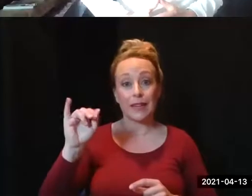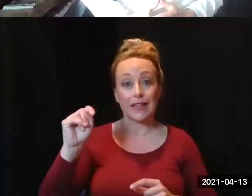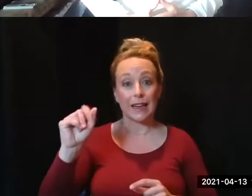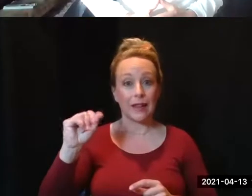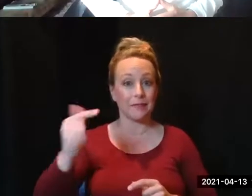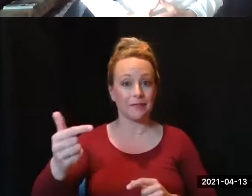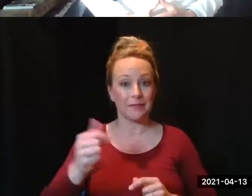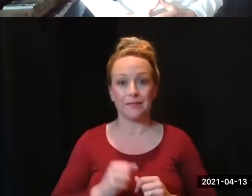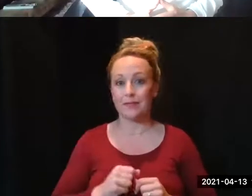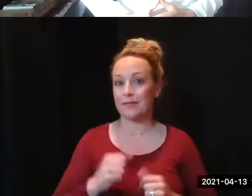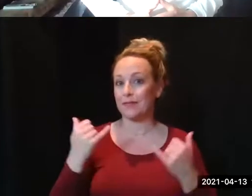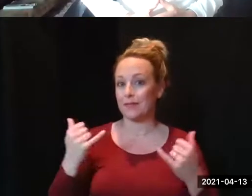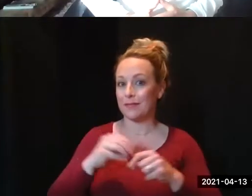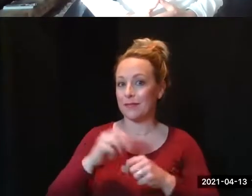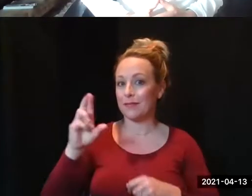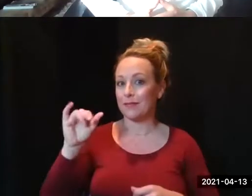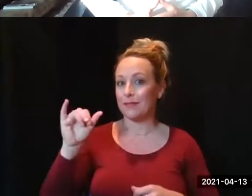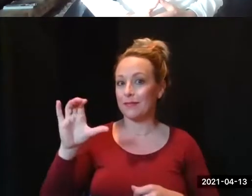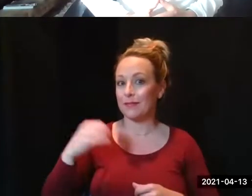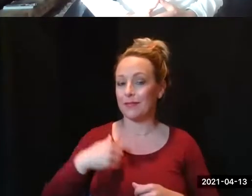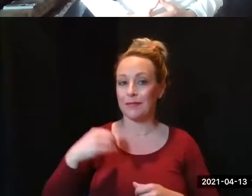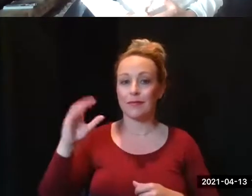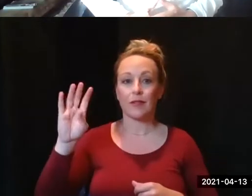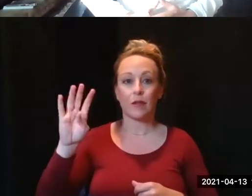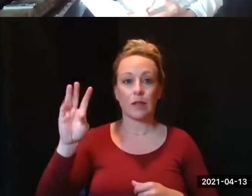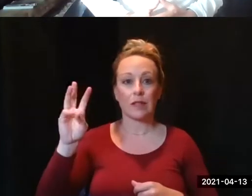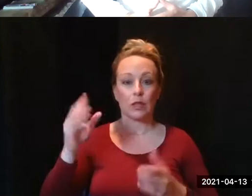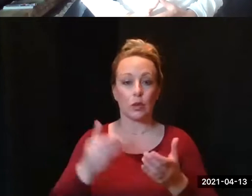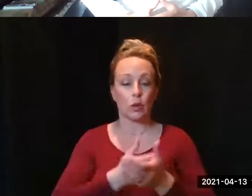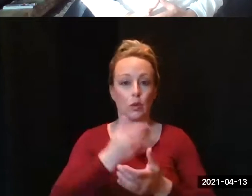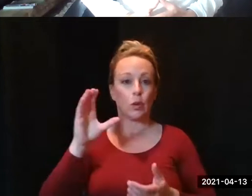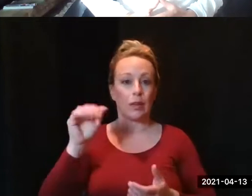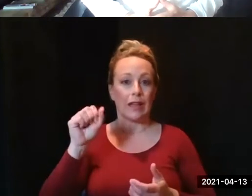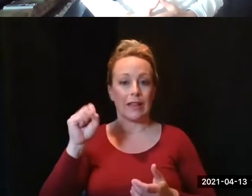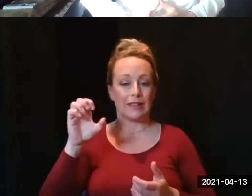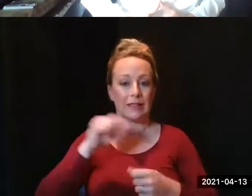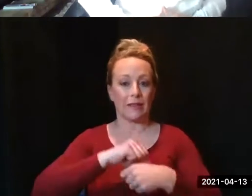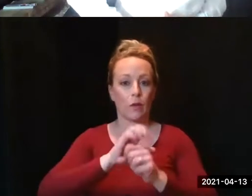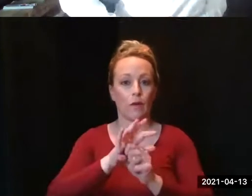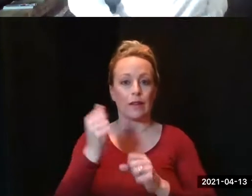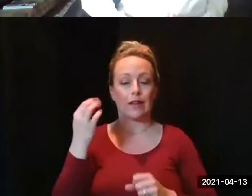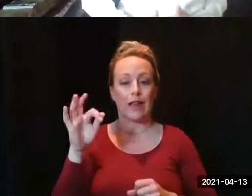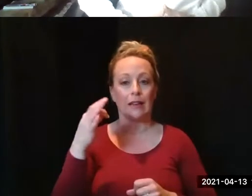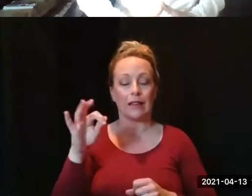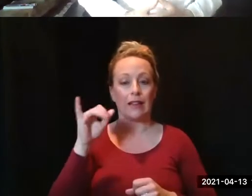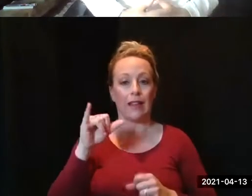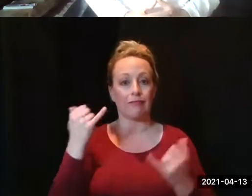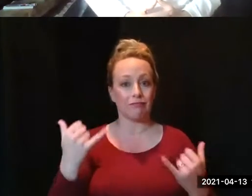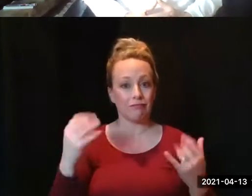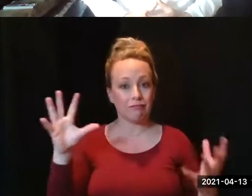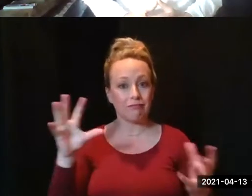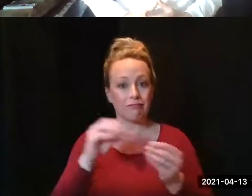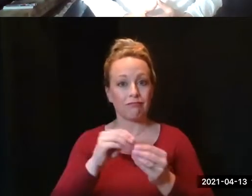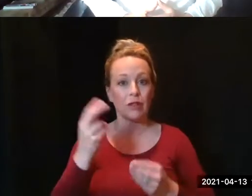Today in Rock Island County, we have 46 new cases of COVID-19, which brings our total to